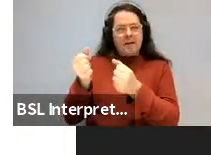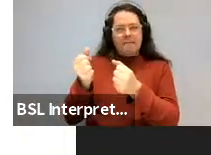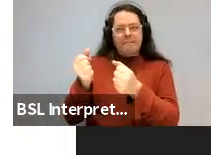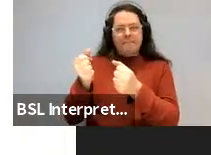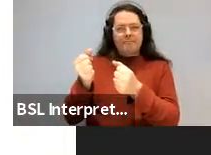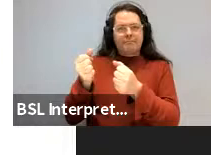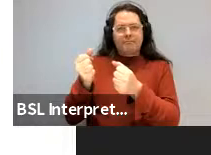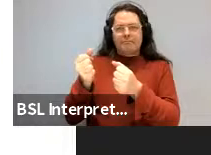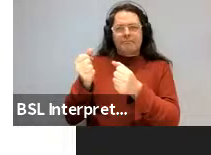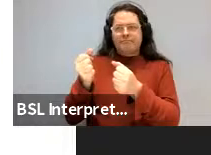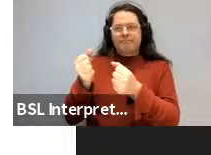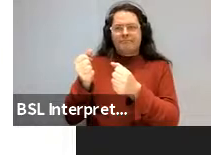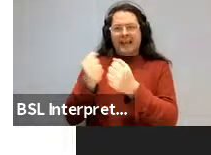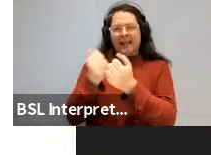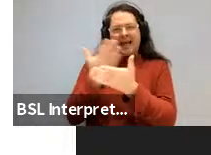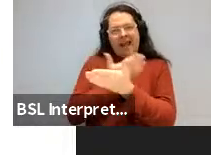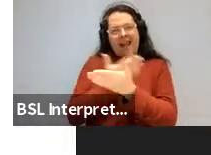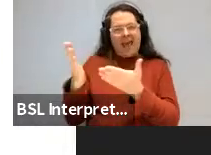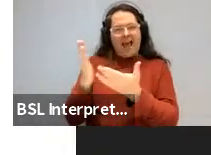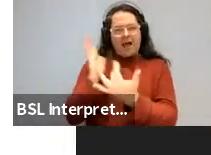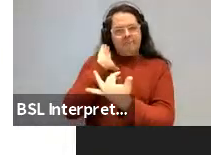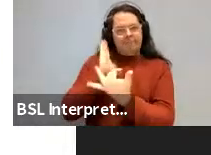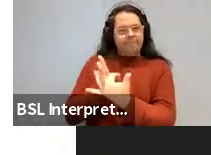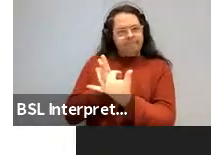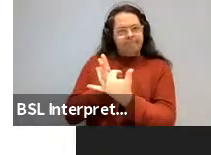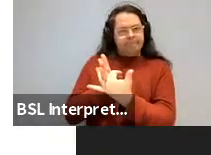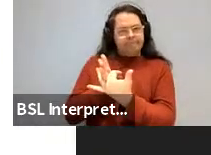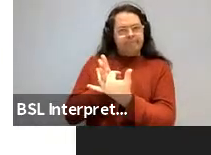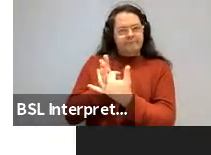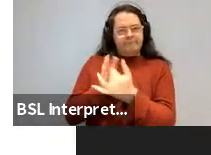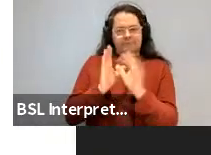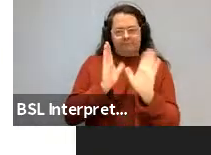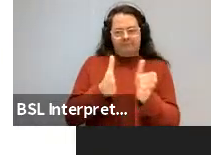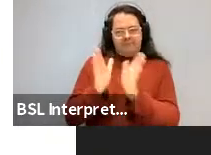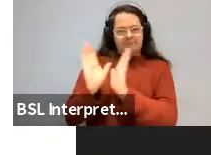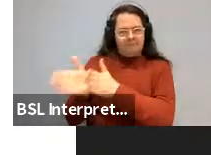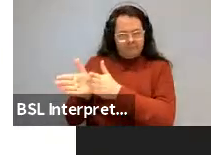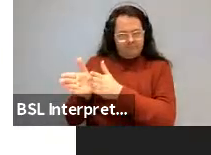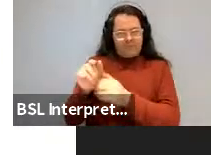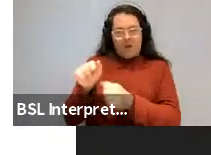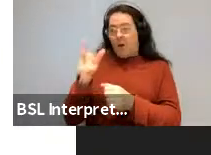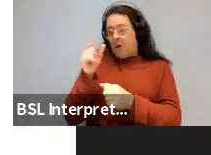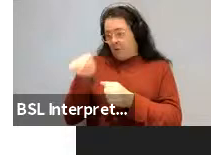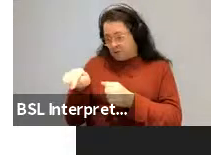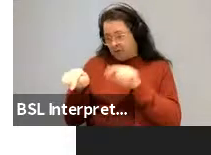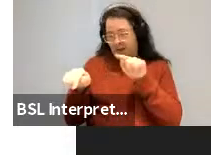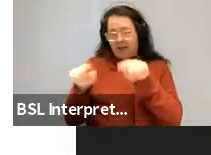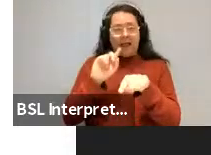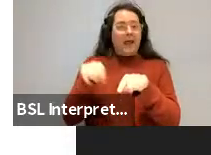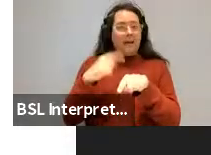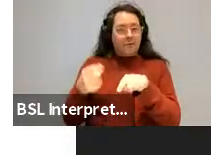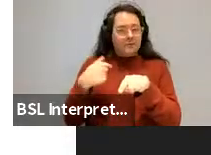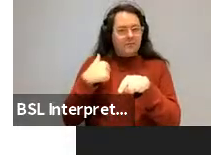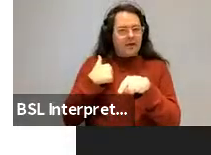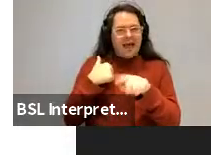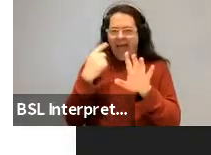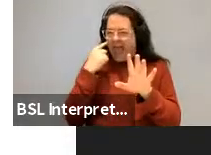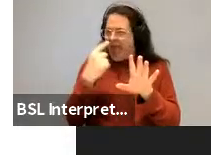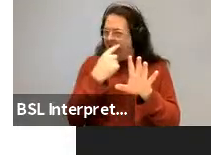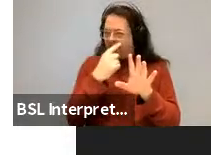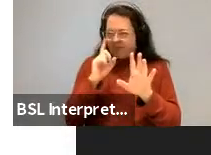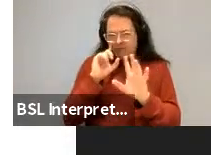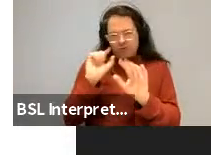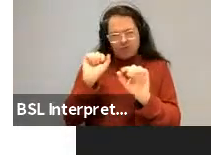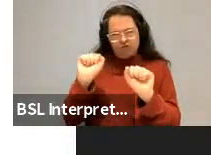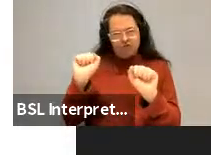boundary between possible and impossible, which I'm, I don't know if it's true or if it isn't true. I haven't seen any evidence for it if it is true, but I'm